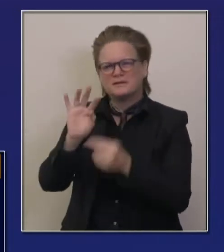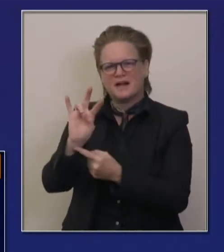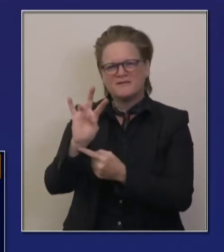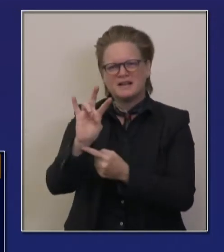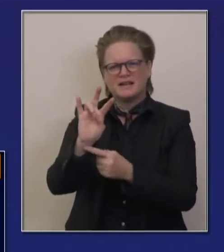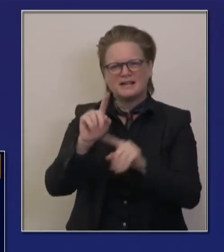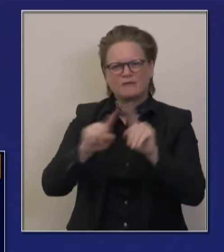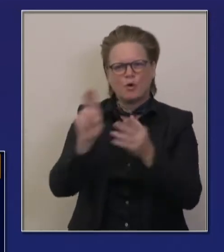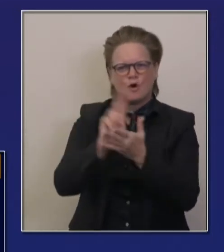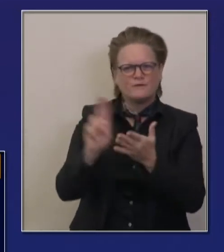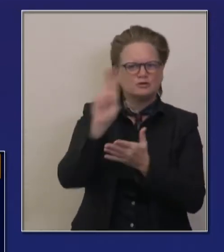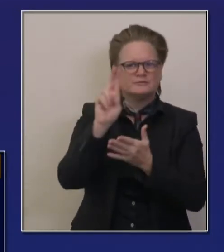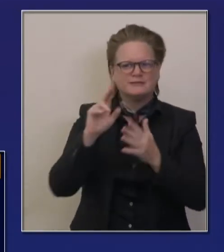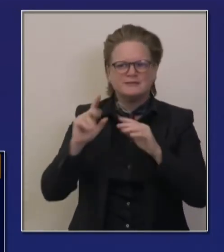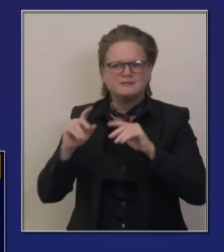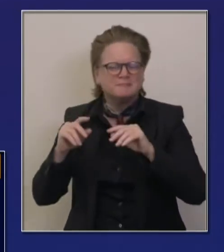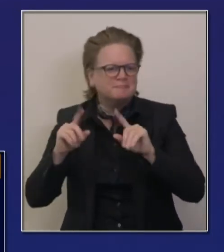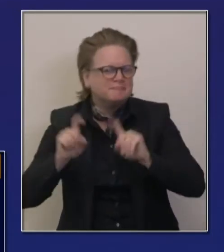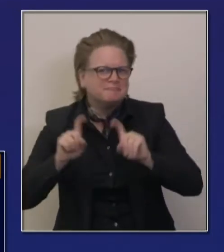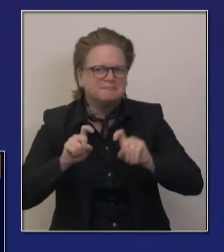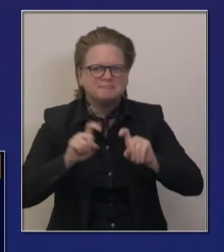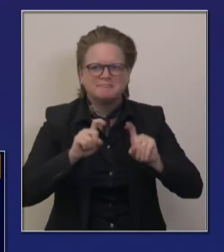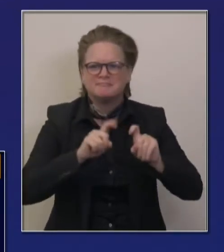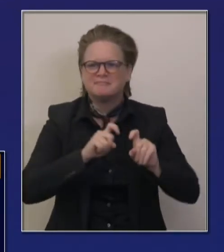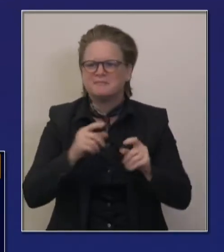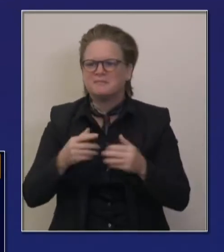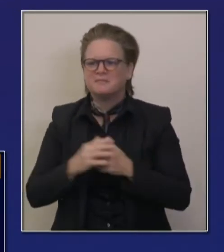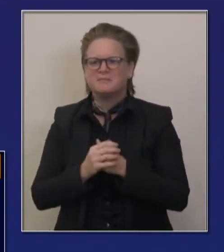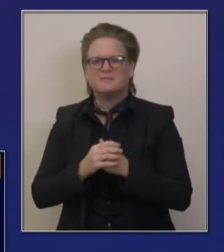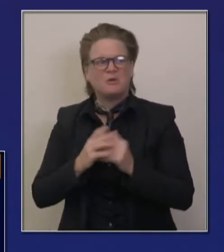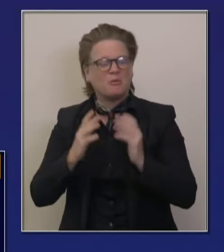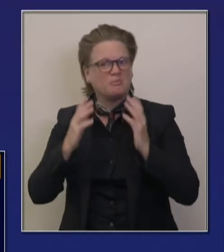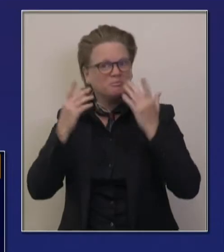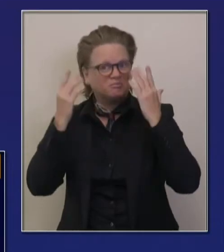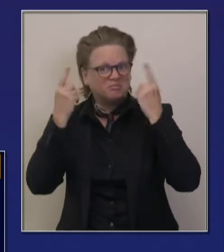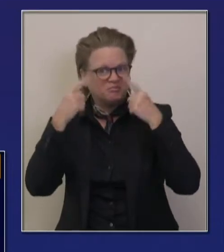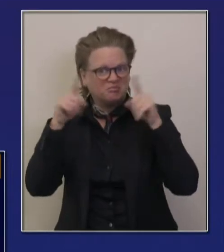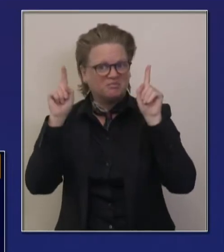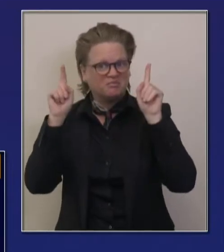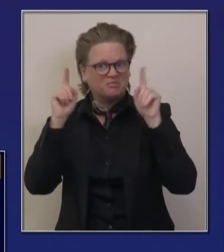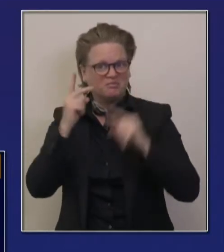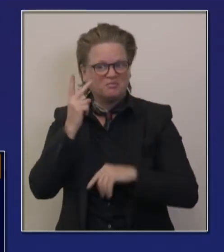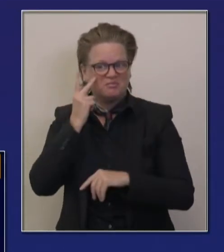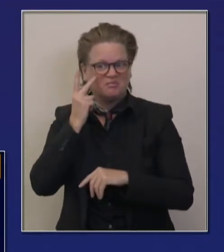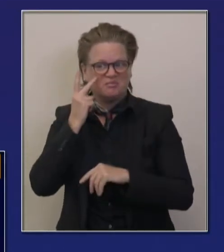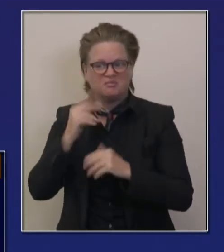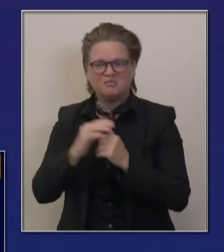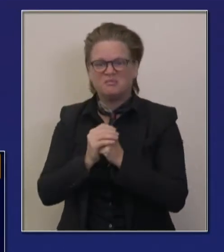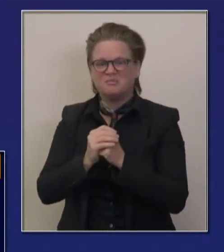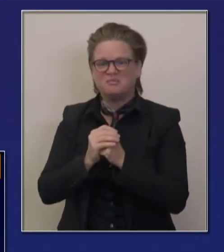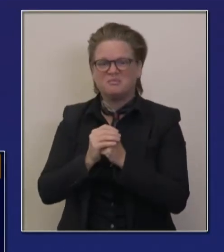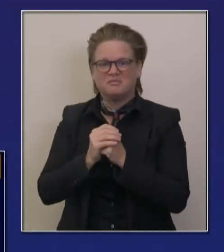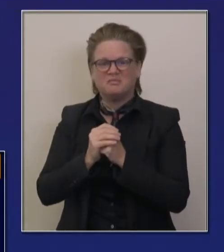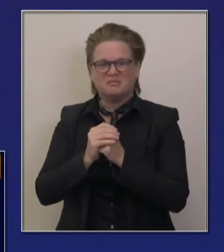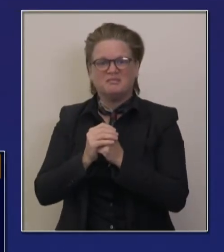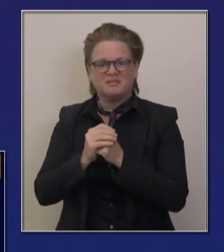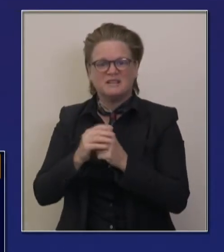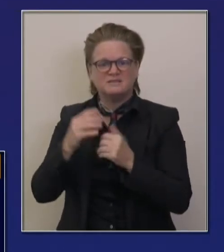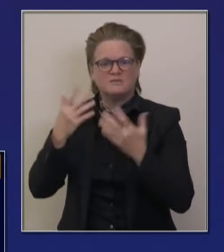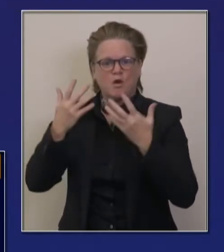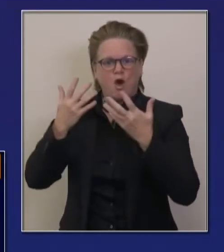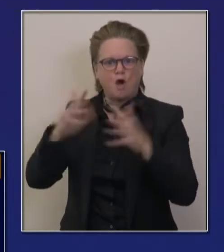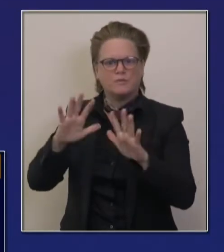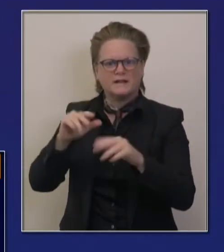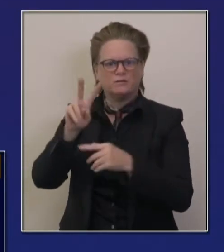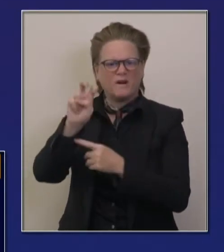them to those campuses in November. Over a quarter of a million users now. And just in the last number of weeks, eight